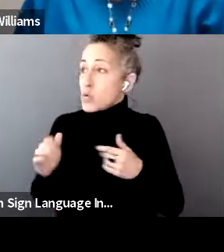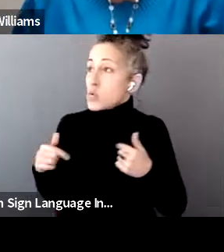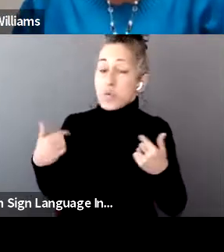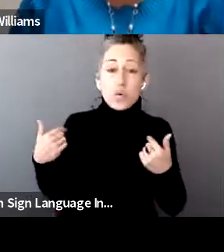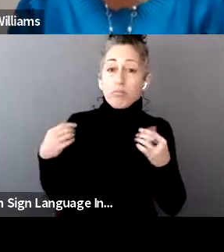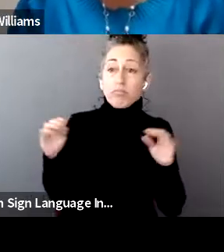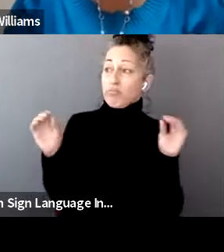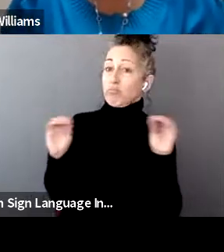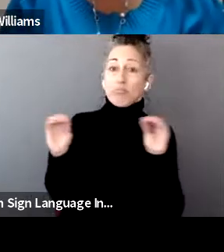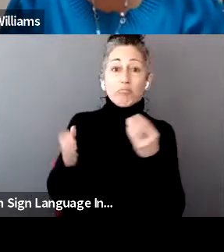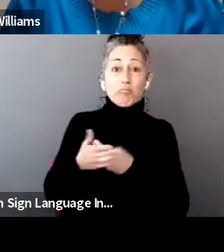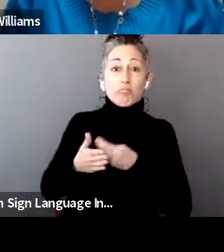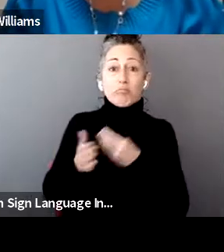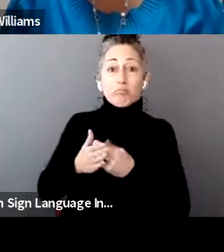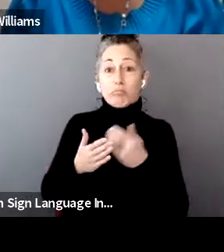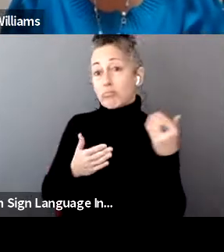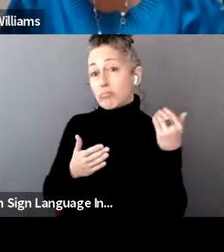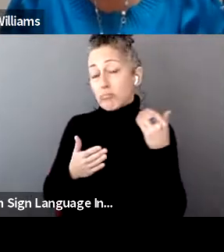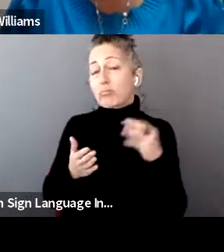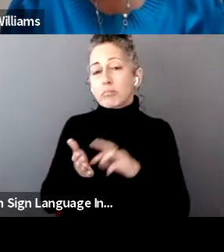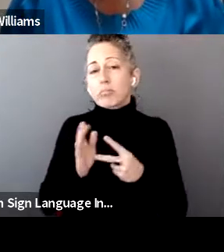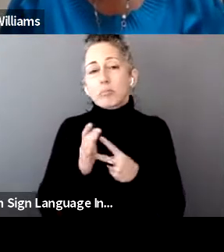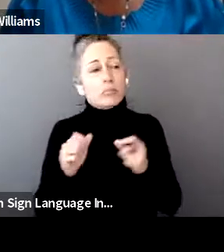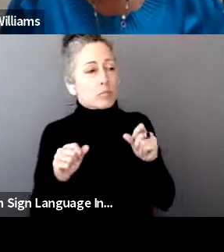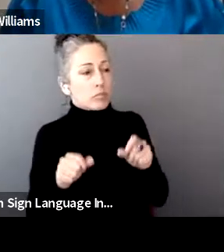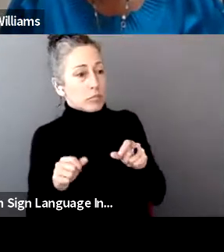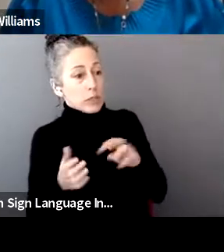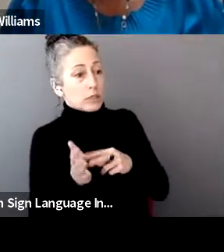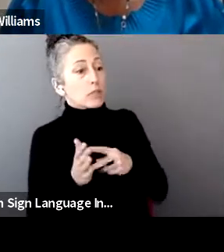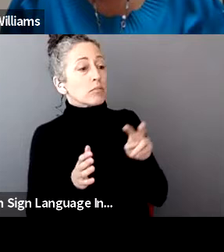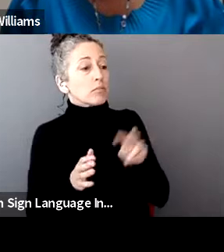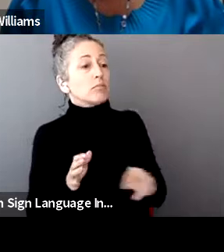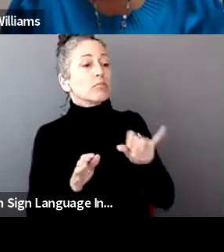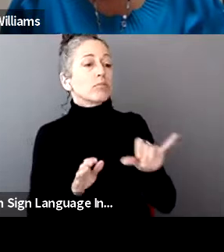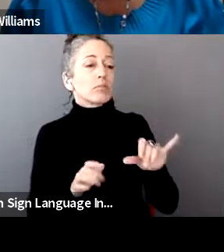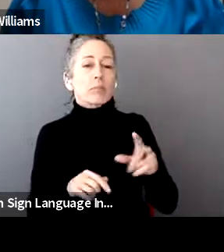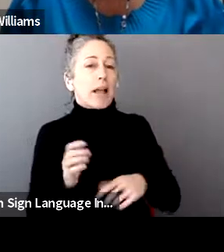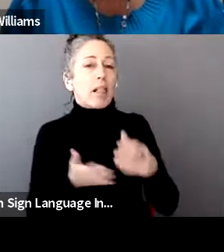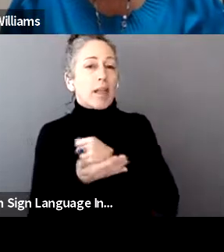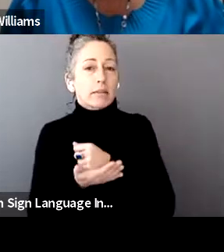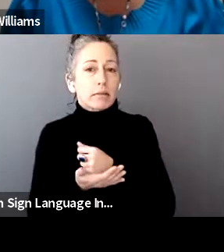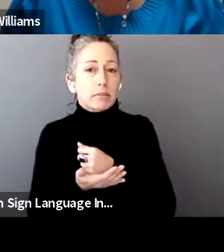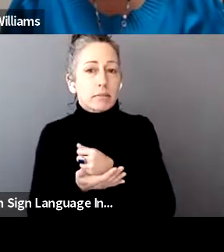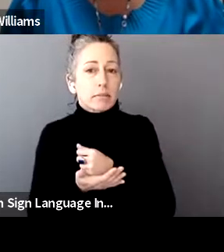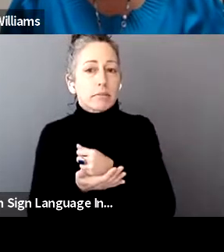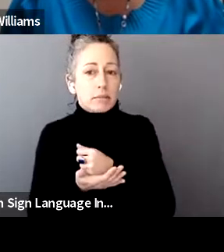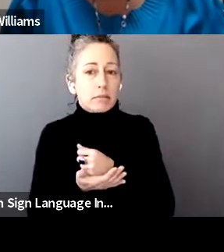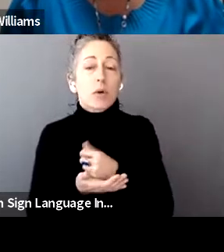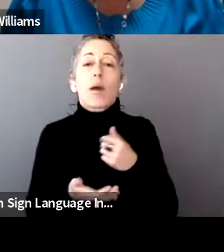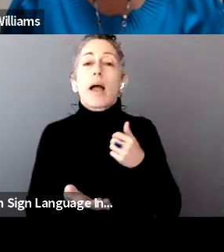to fill out some financial paperwork, but we are absolutely there to talk to them about it and to work with them if